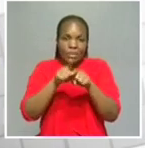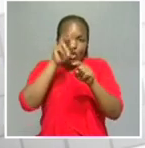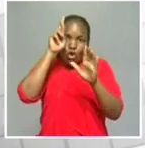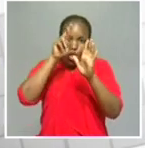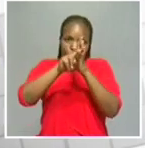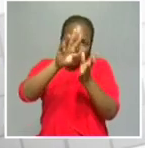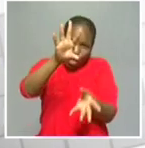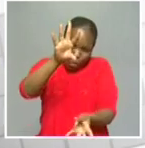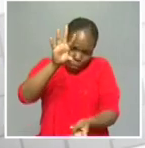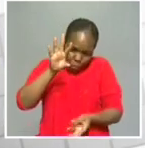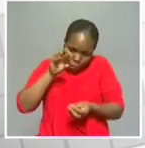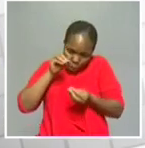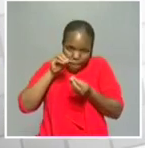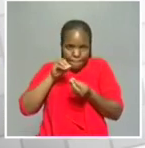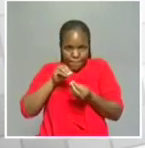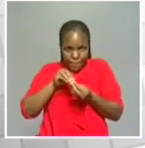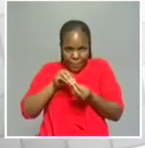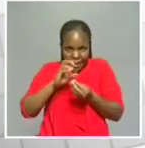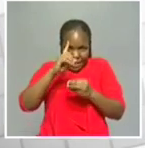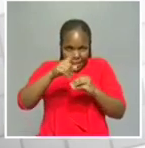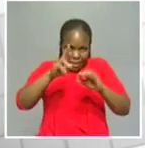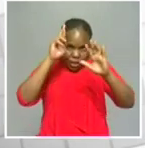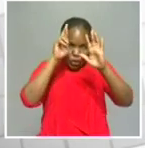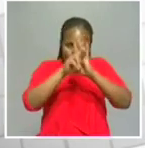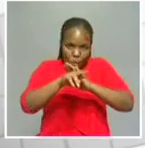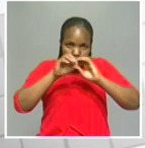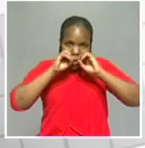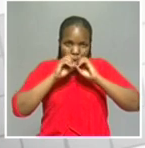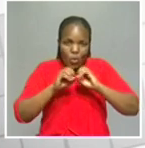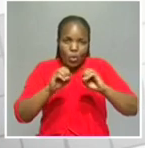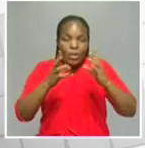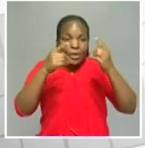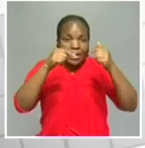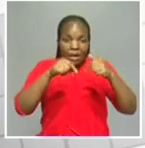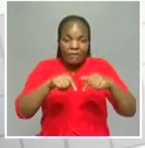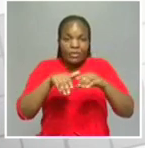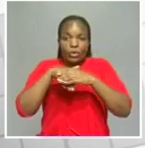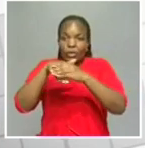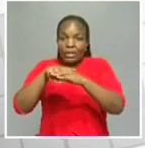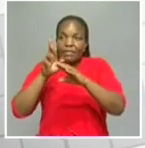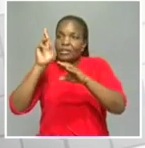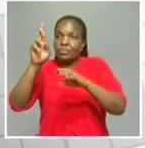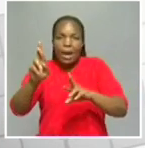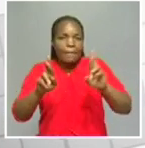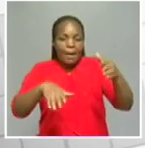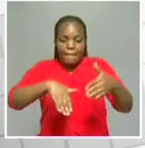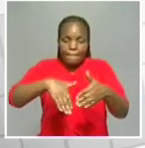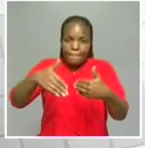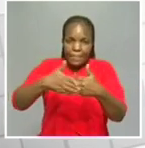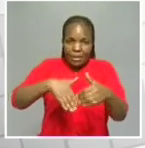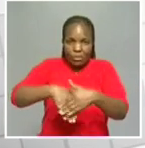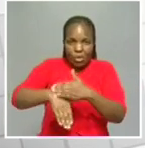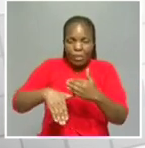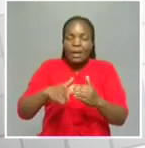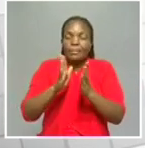report at some point. And I wish I was just appealing to people as they are returning to the various destinations today to drive safely. I've already spoken to a